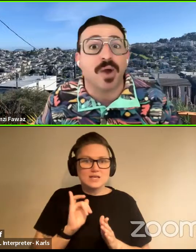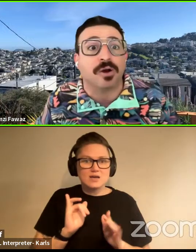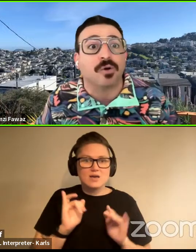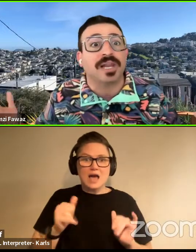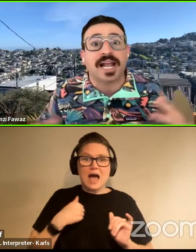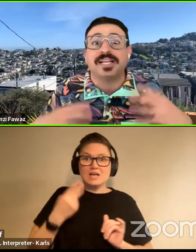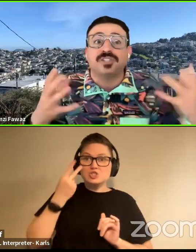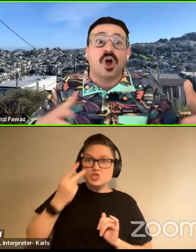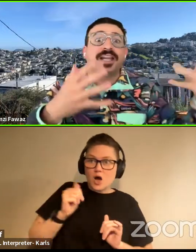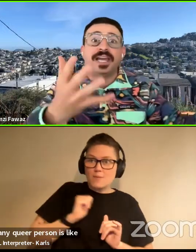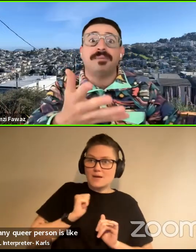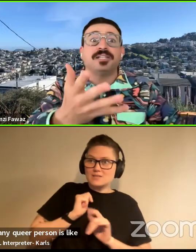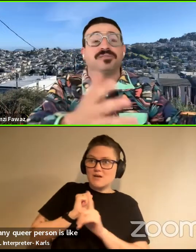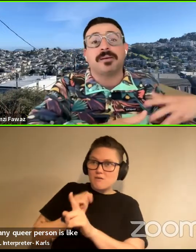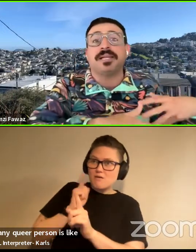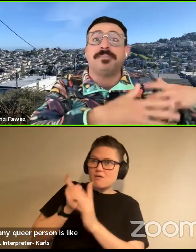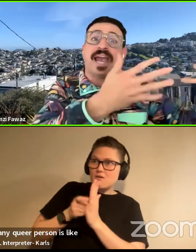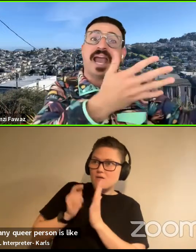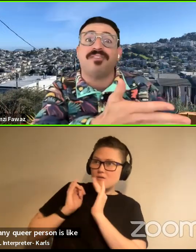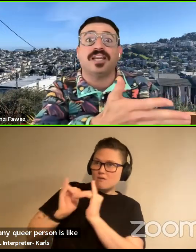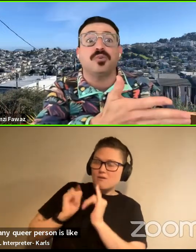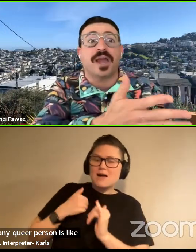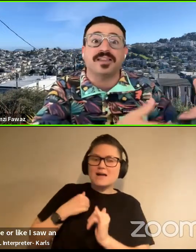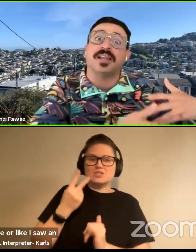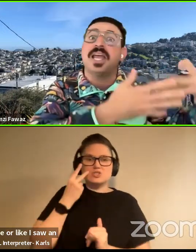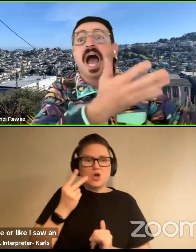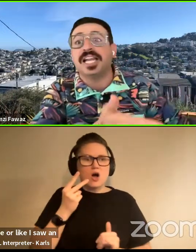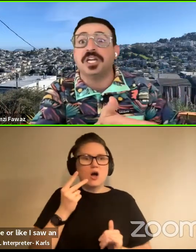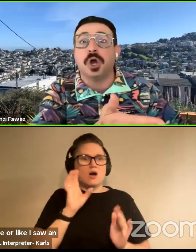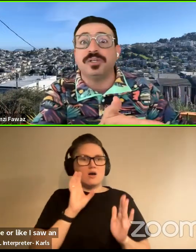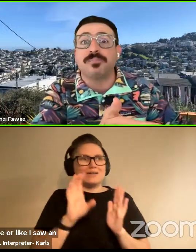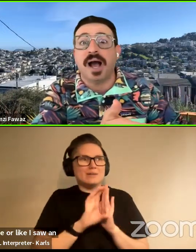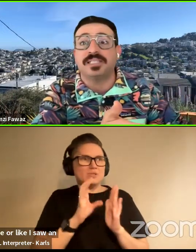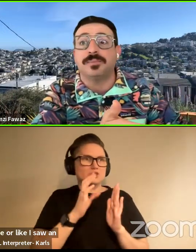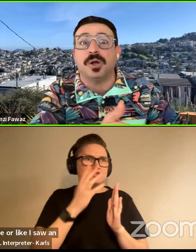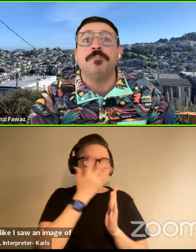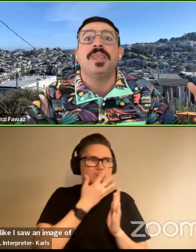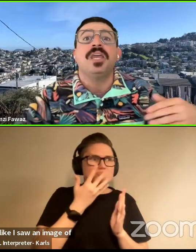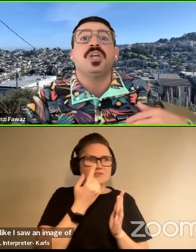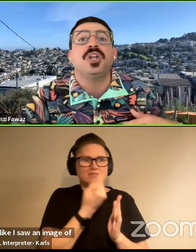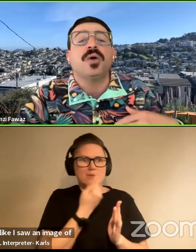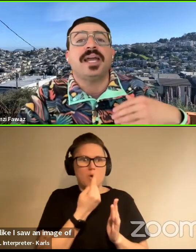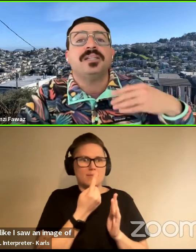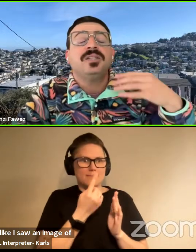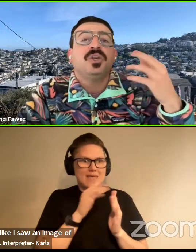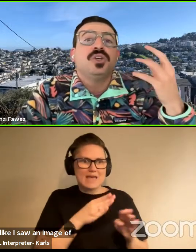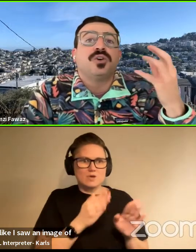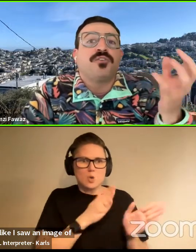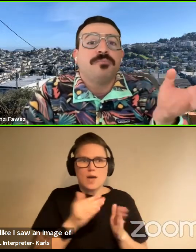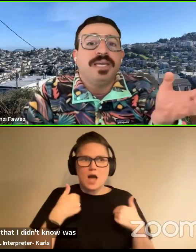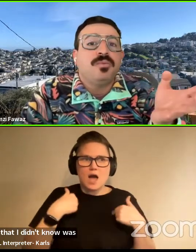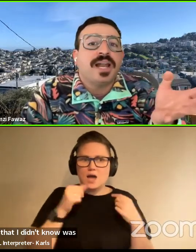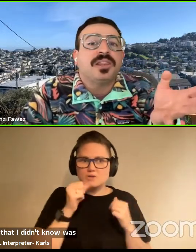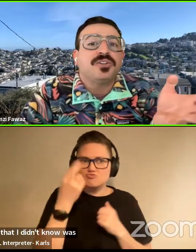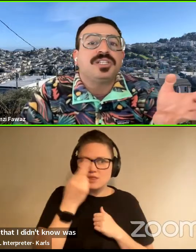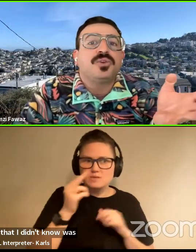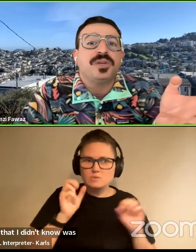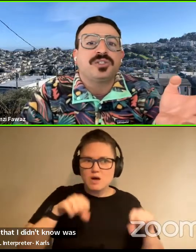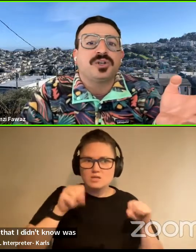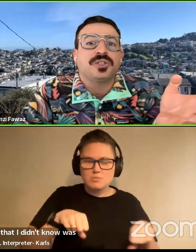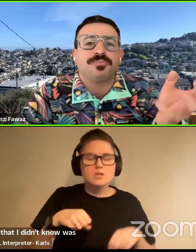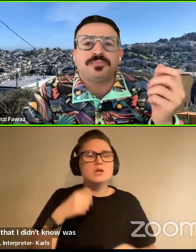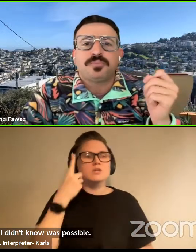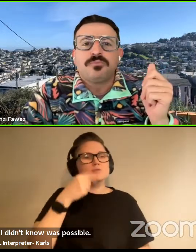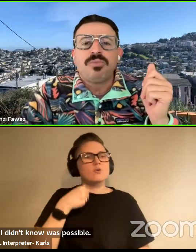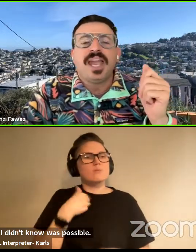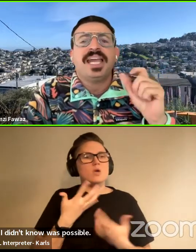myself somewhere, or like I saw an image of somebody behaving in a way that I didn't know was possible, you know? And so for me, what I learned